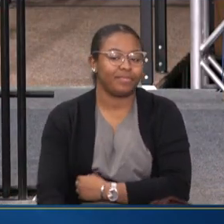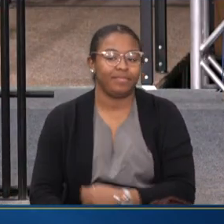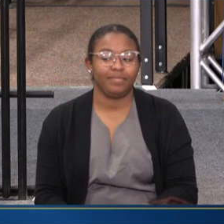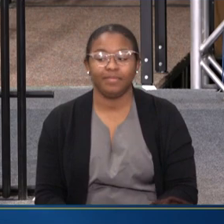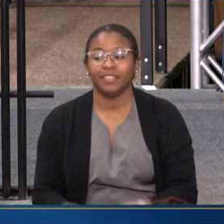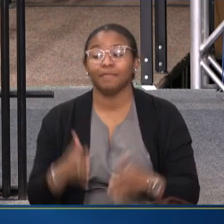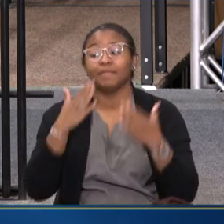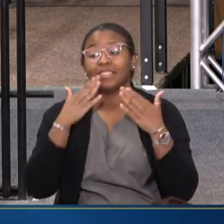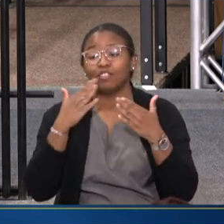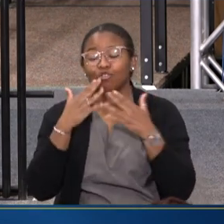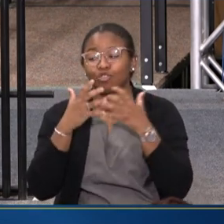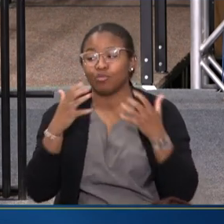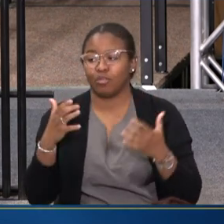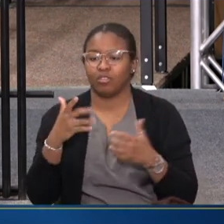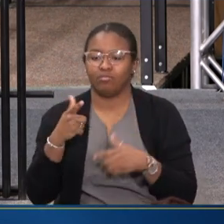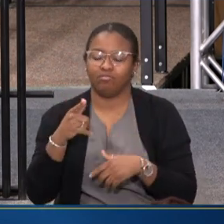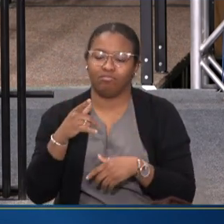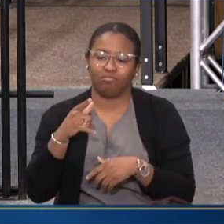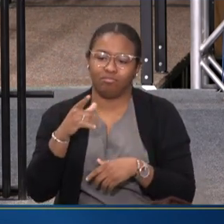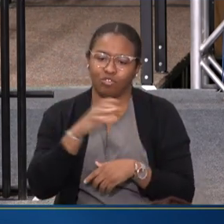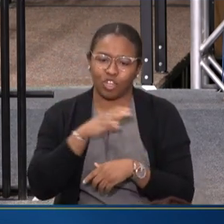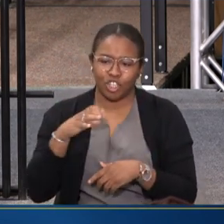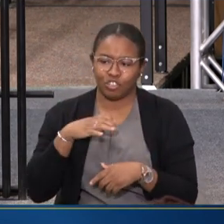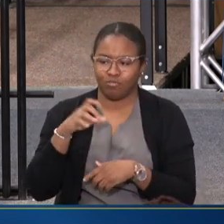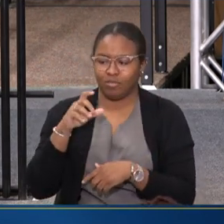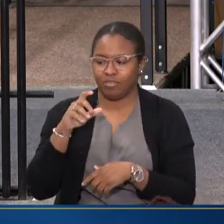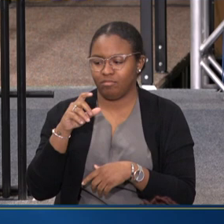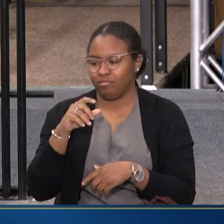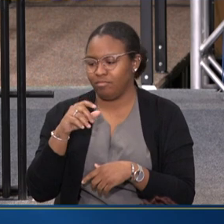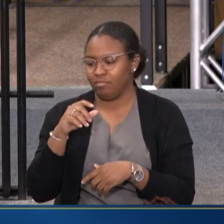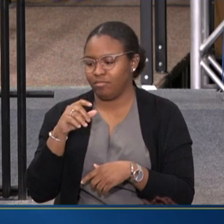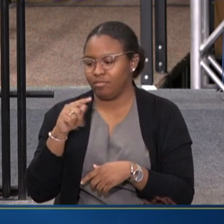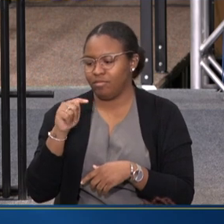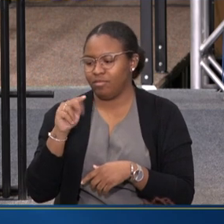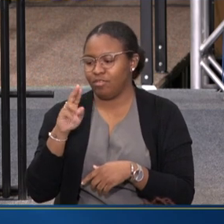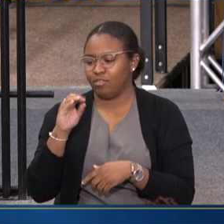THANK YOU SO MUCH, CONGRESSMAN TRONE, FOR SHARING THOSE REMARKS WITH US.